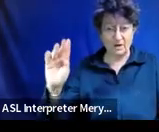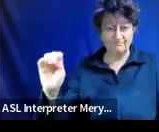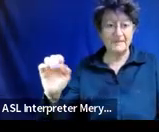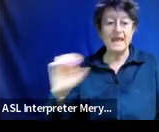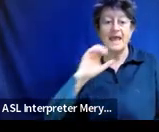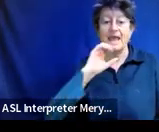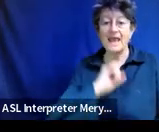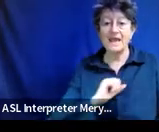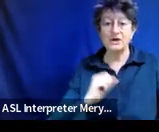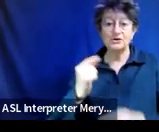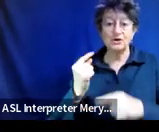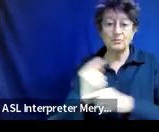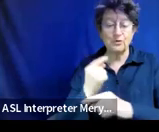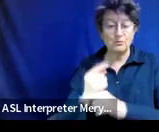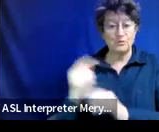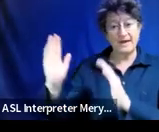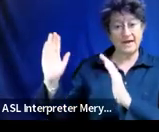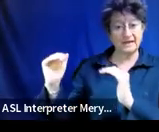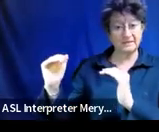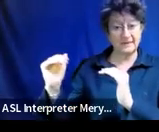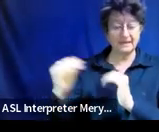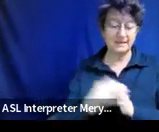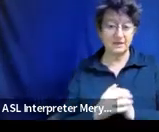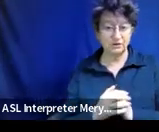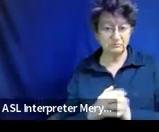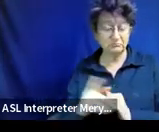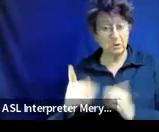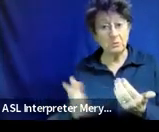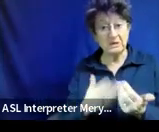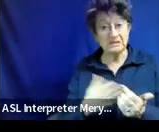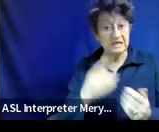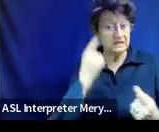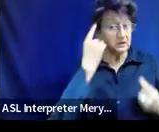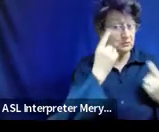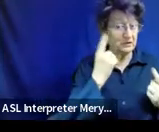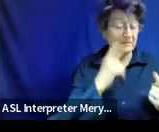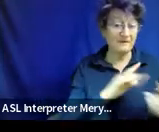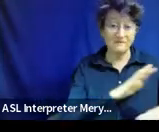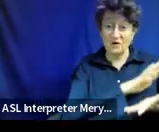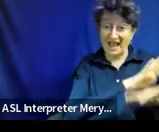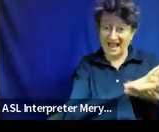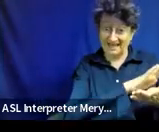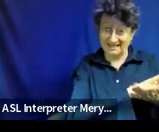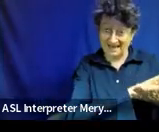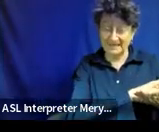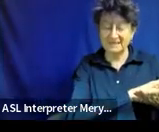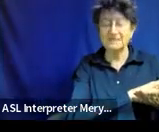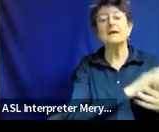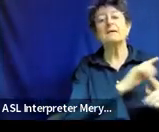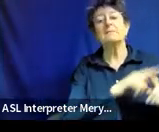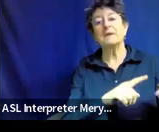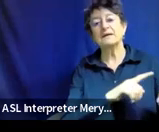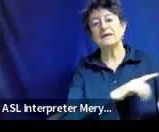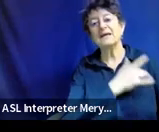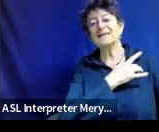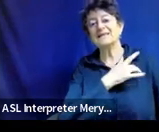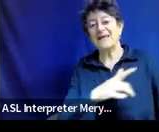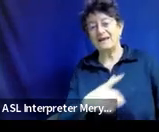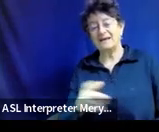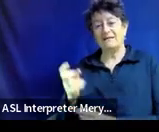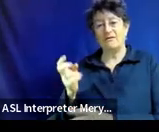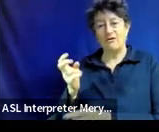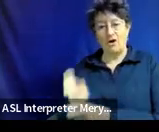So it's easier to think about in academics, but we typically see them in functional. They're harder with functional.